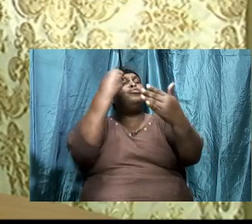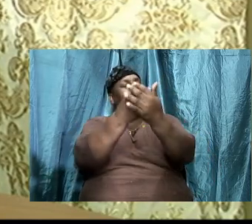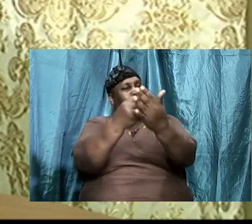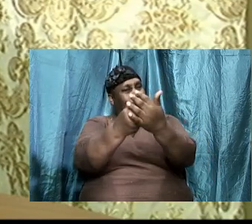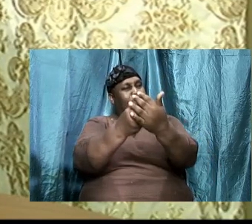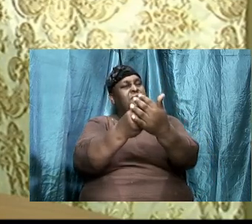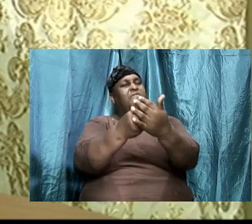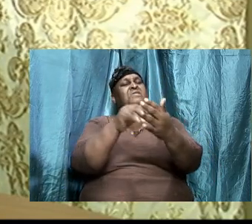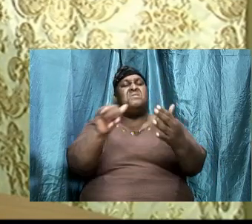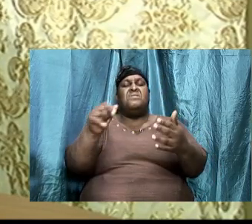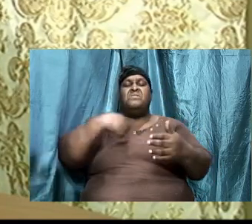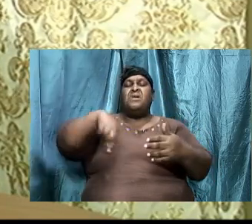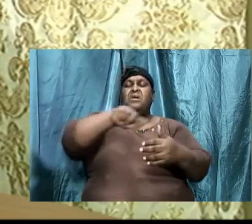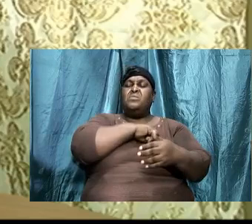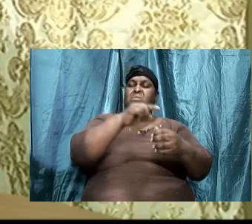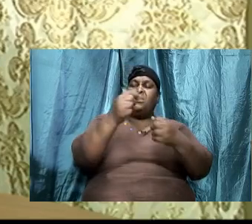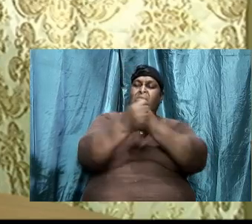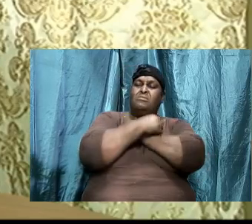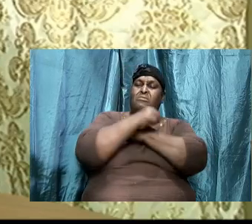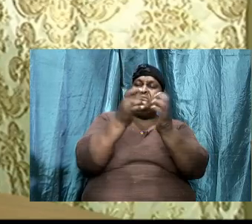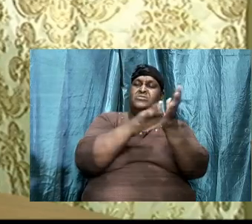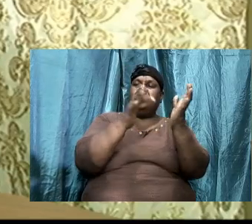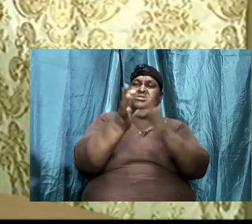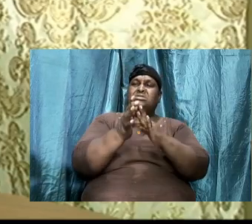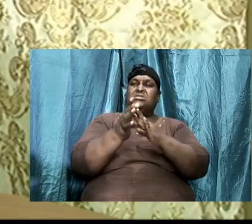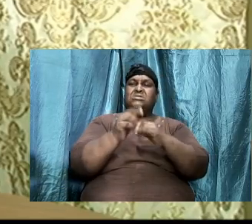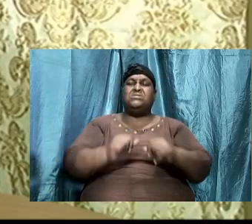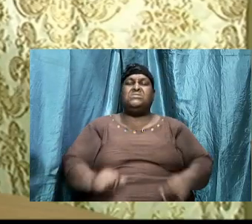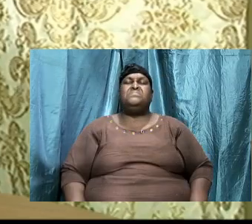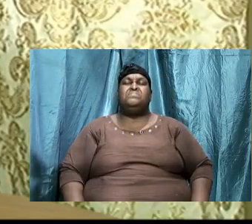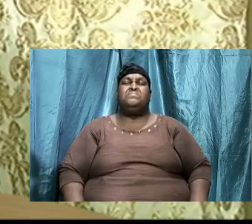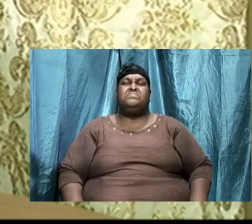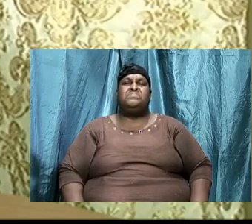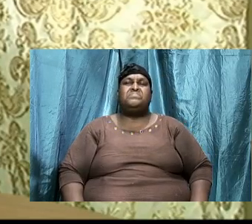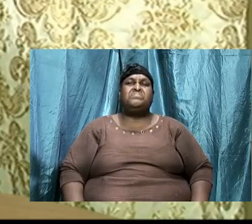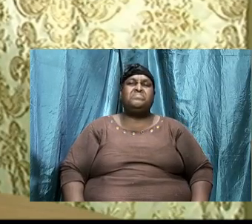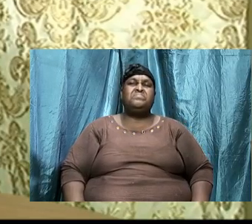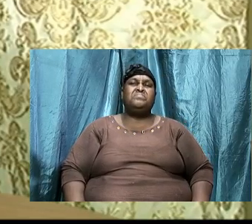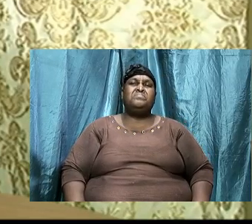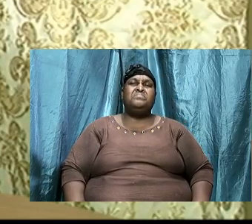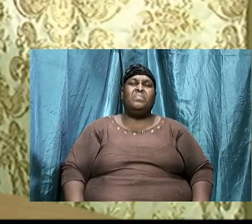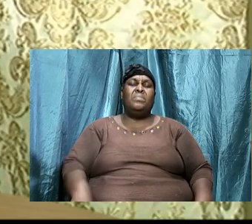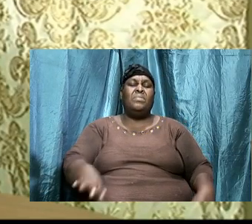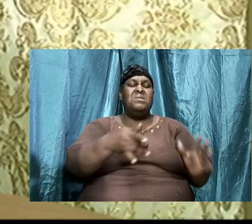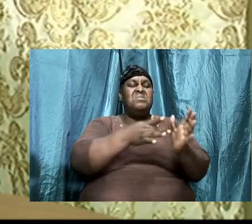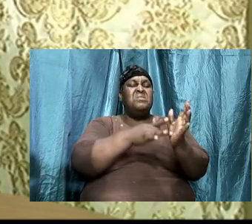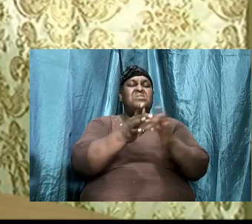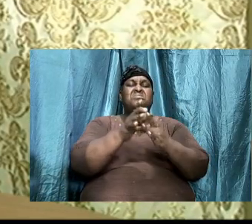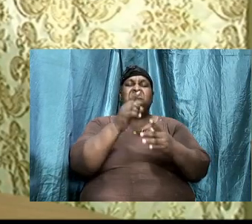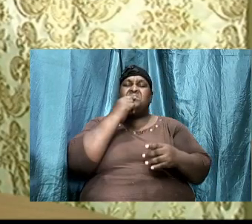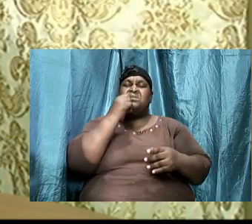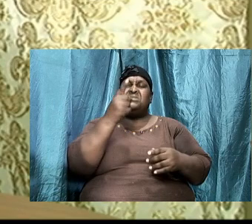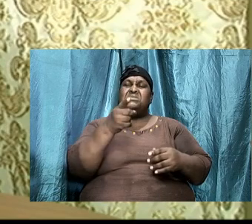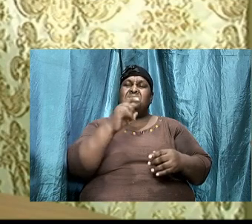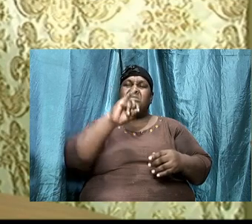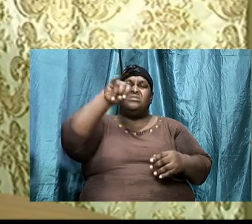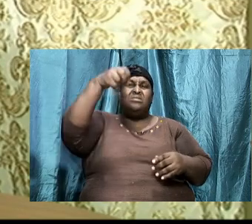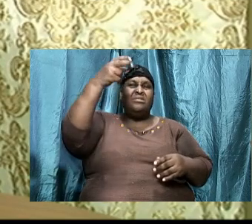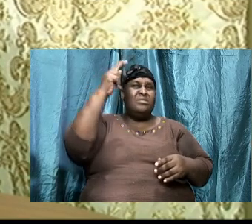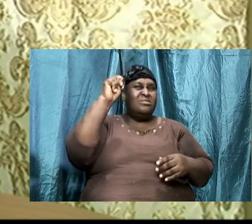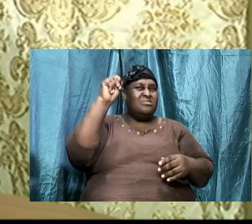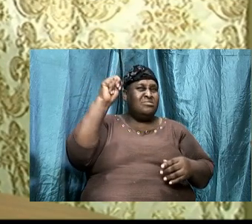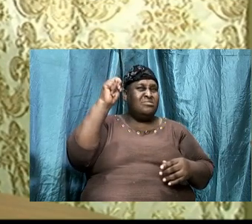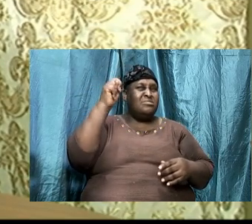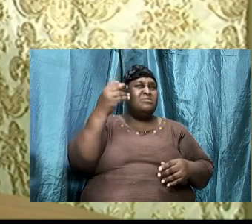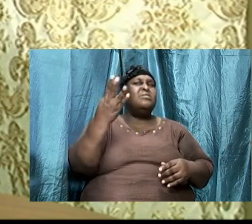It was Jesus that said in John 14, 15. I think we have that scripture. St.